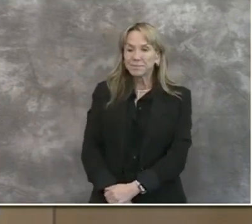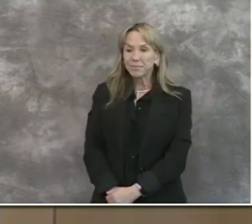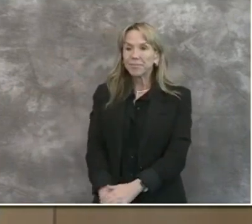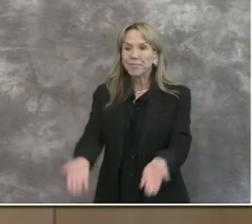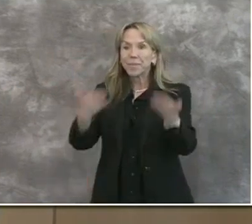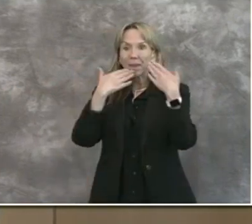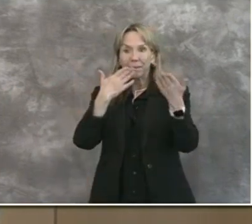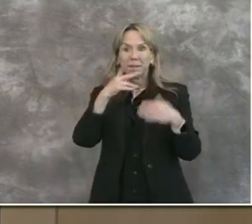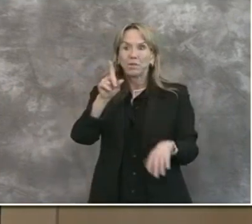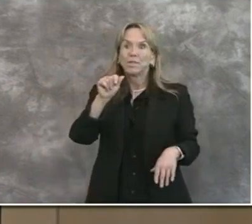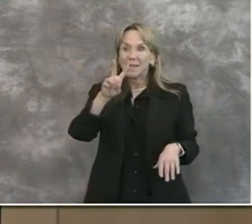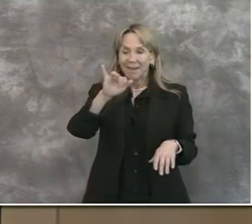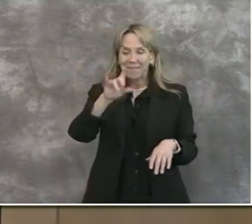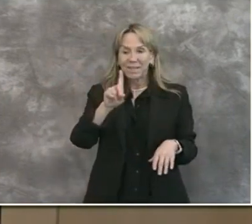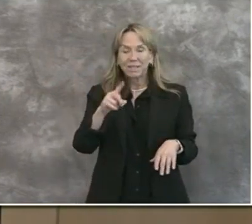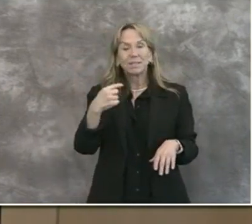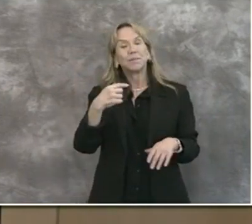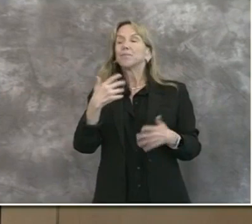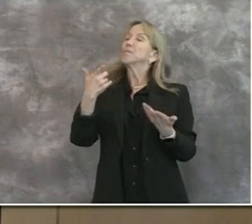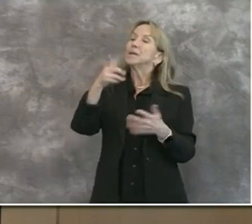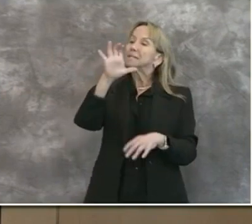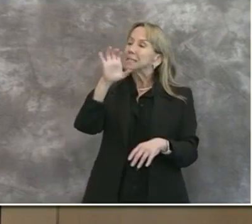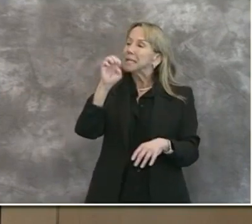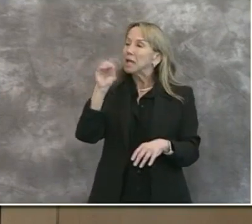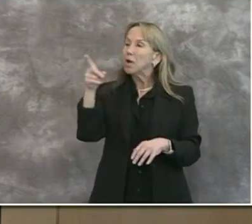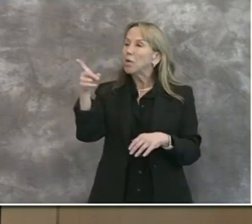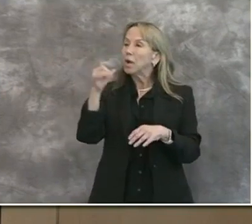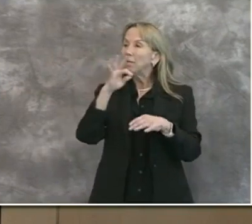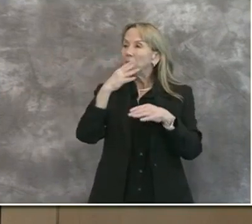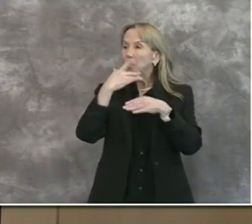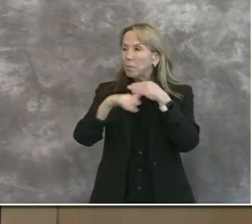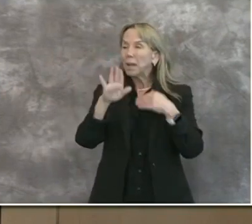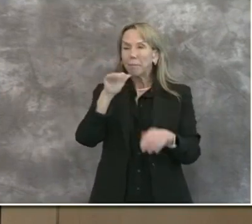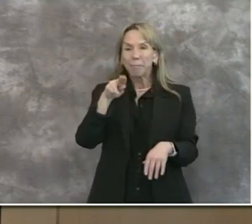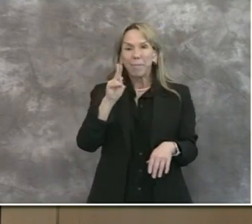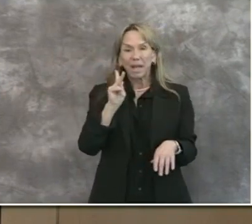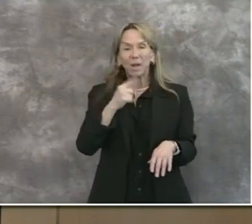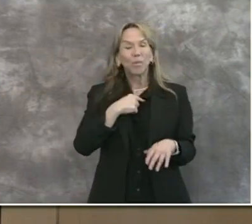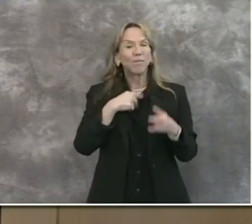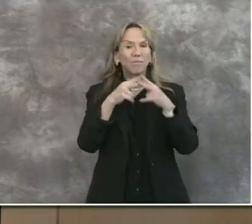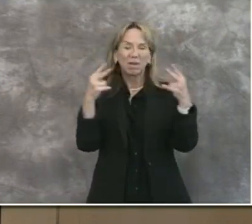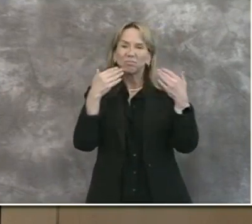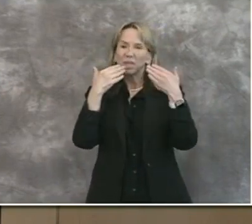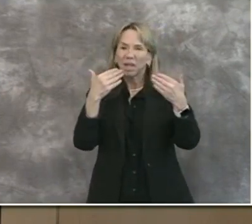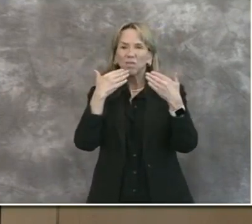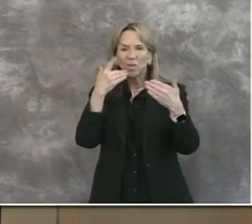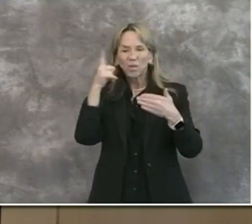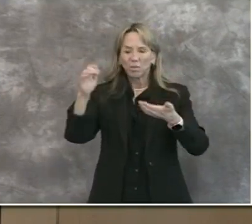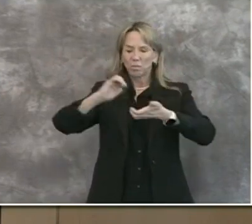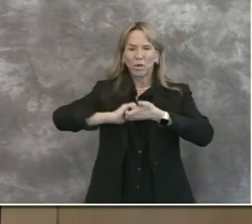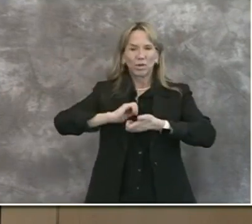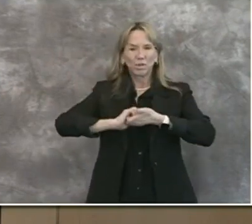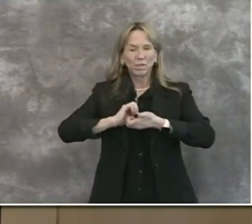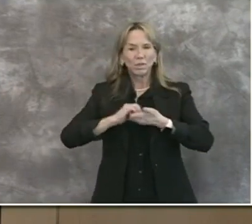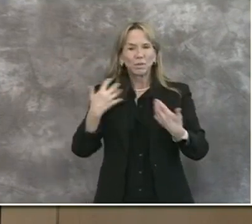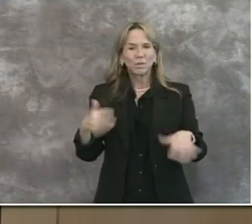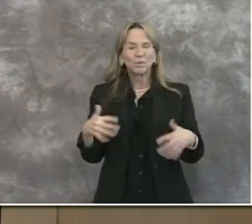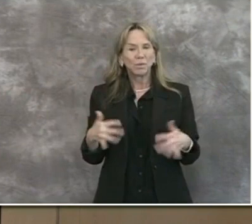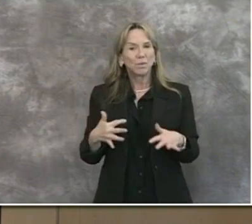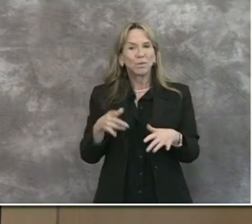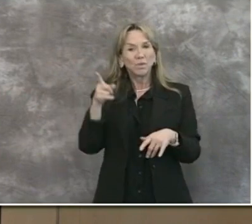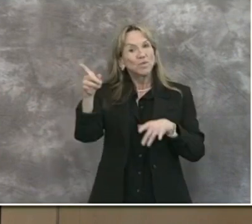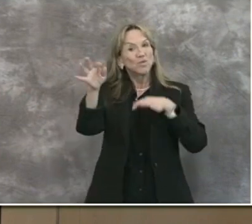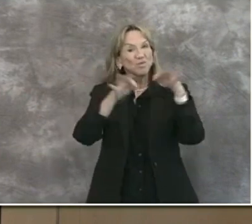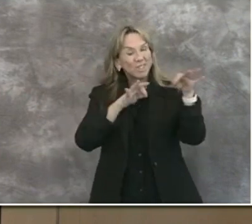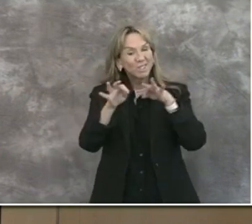Thank you, David. As CEO of the San Diego Blood Bank, we are very thankful for this partnership that you've